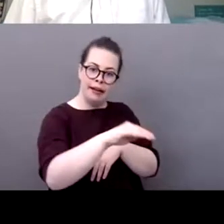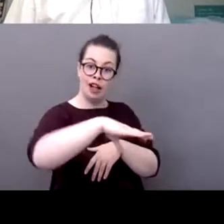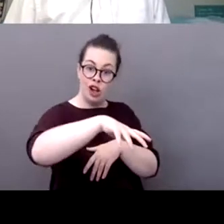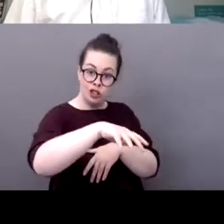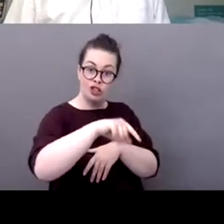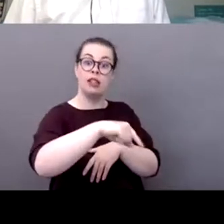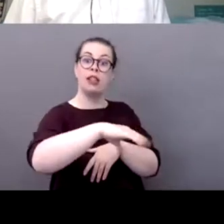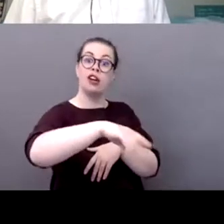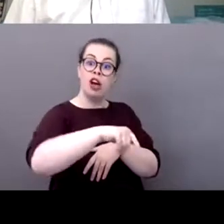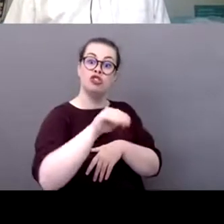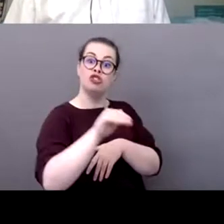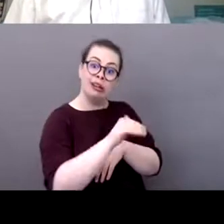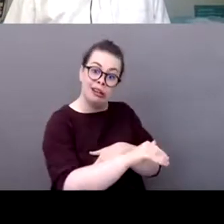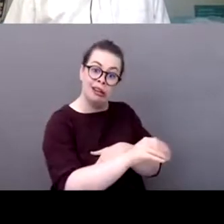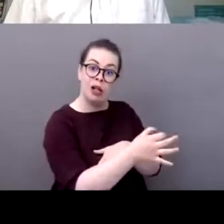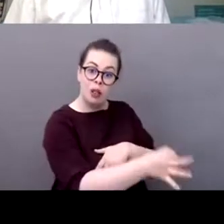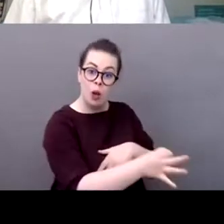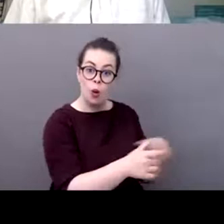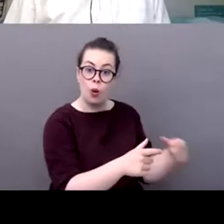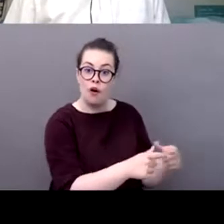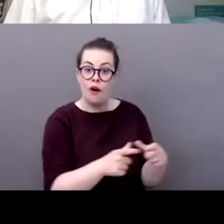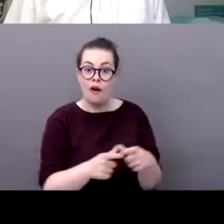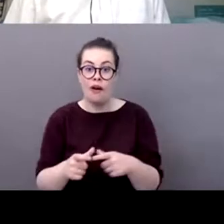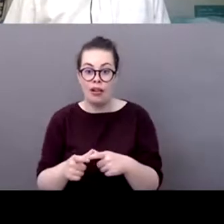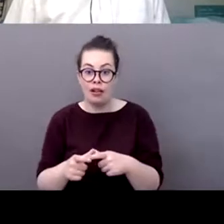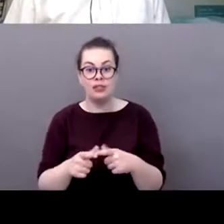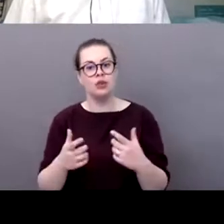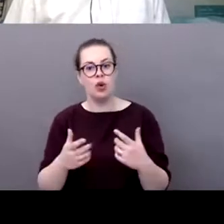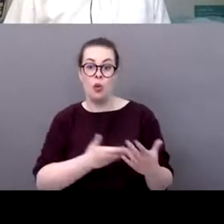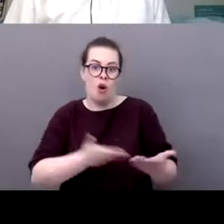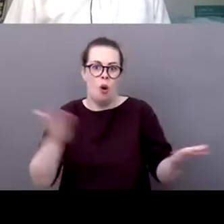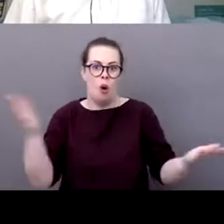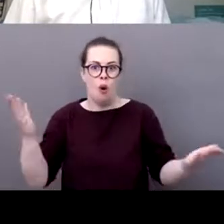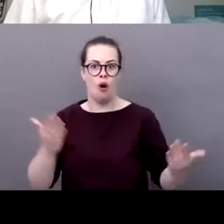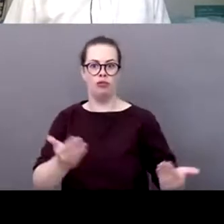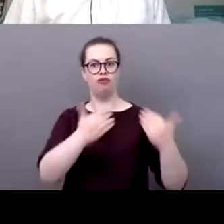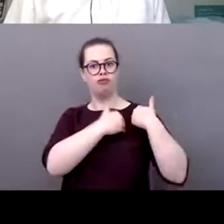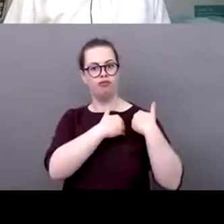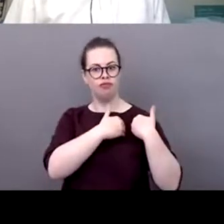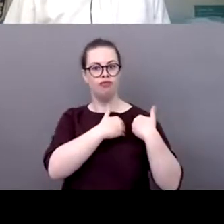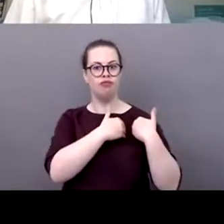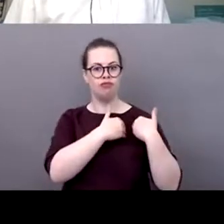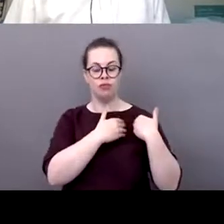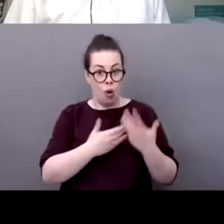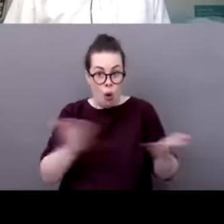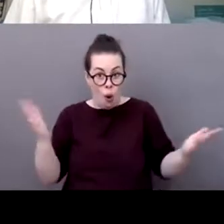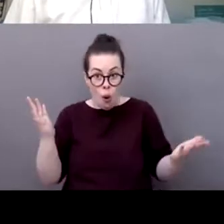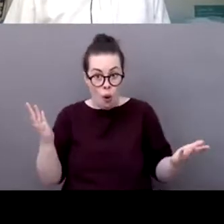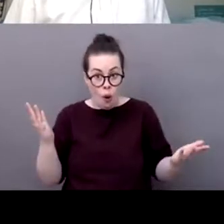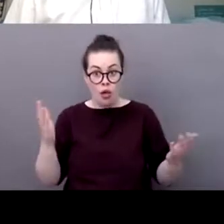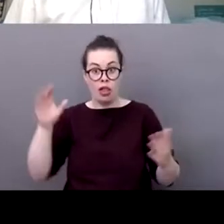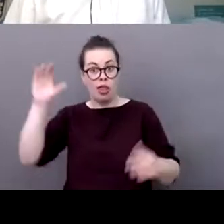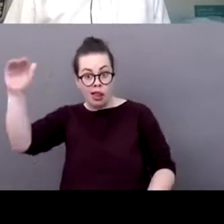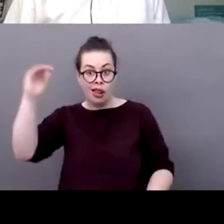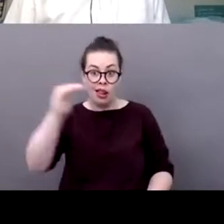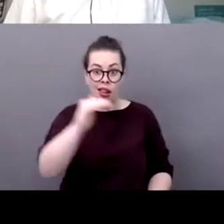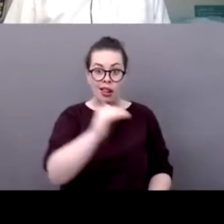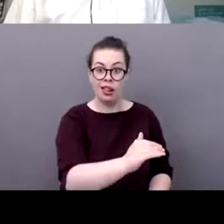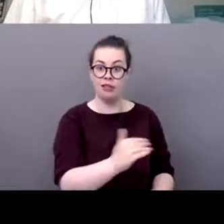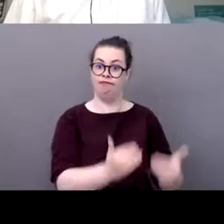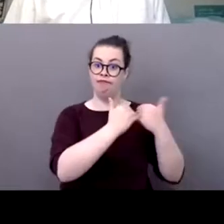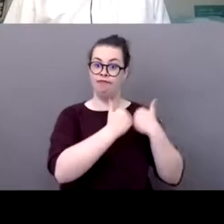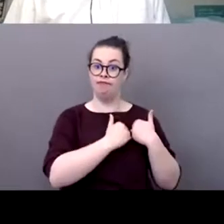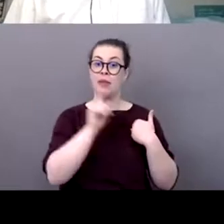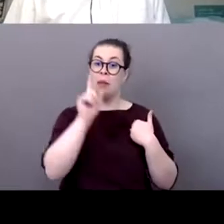but um in terms of processes i think is really the whole process of organizing events showing